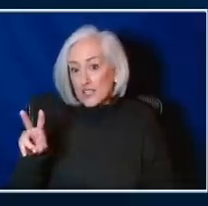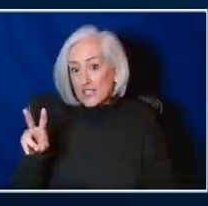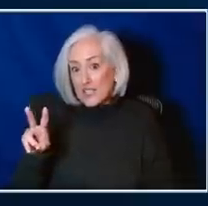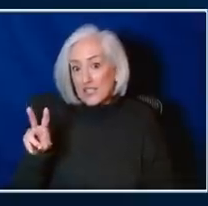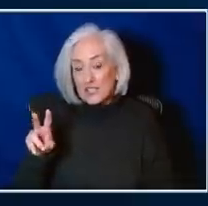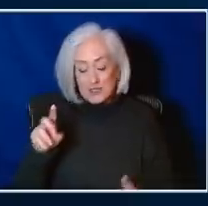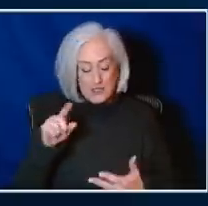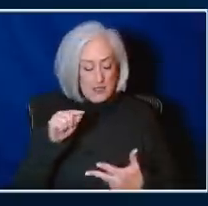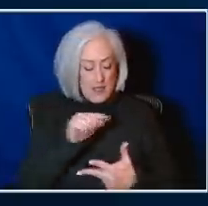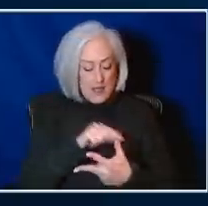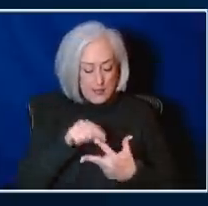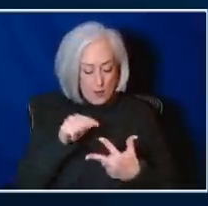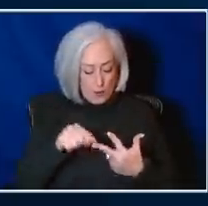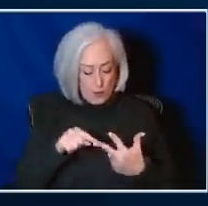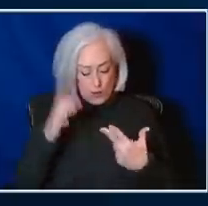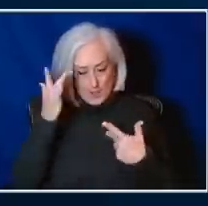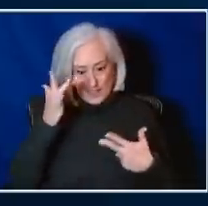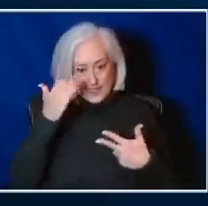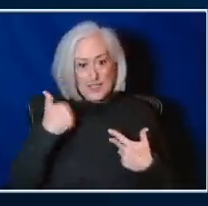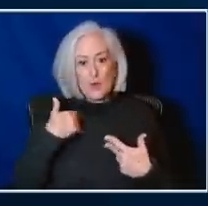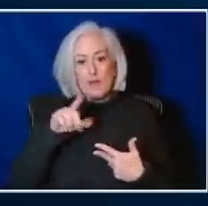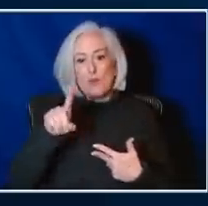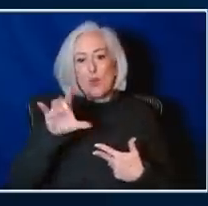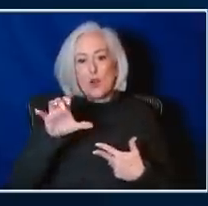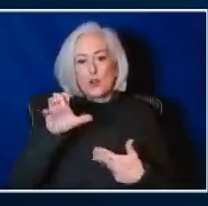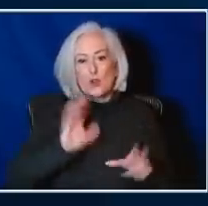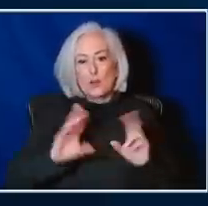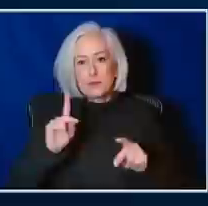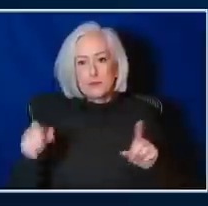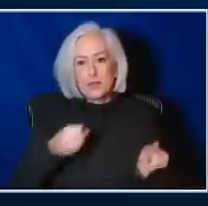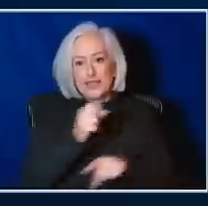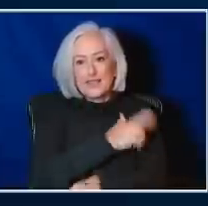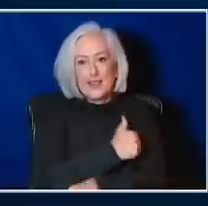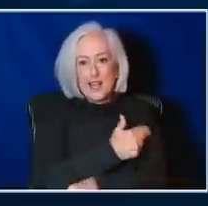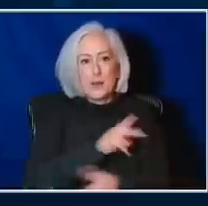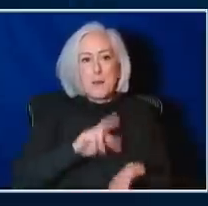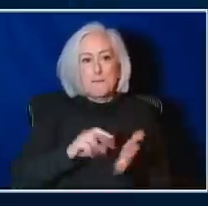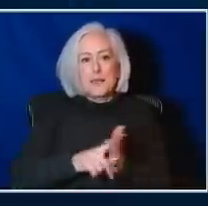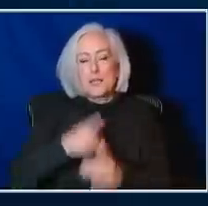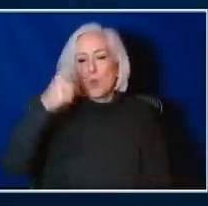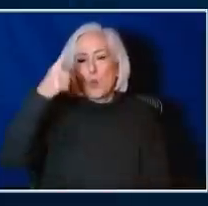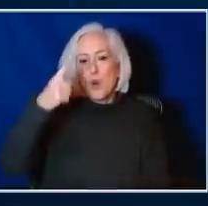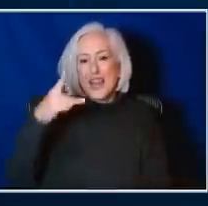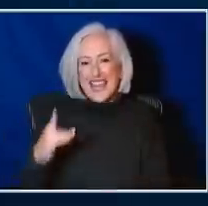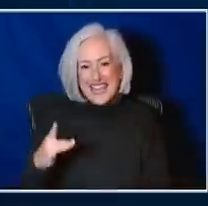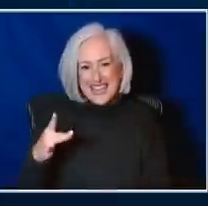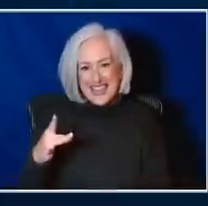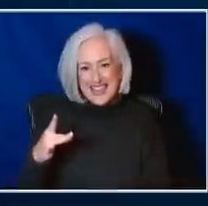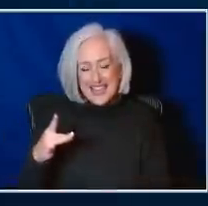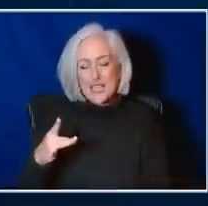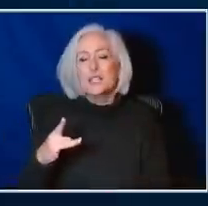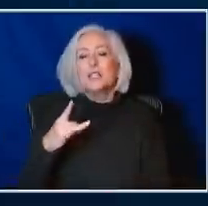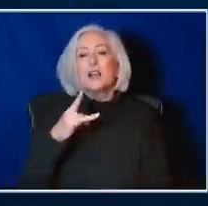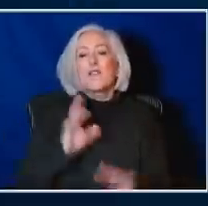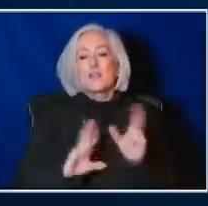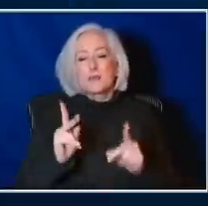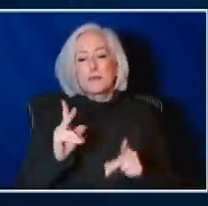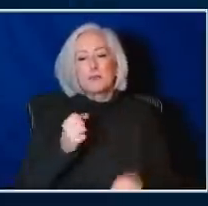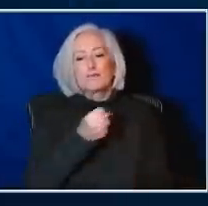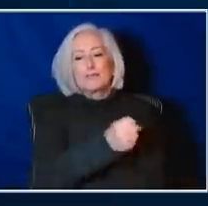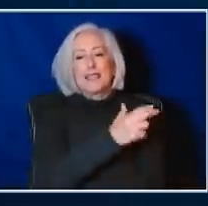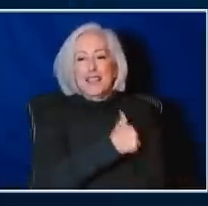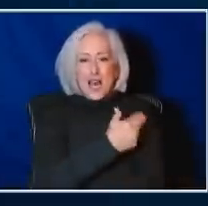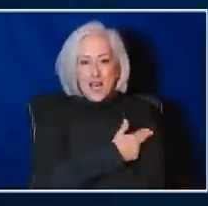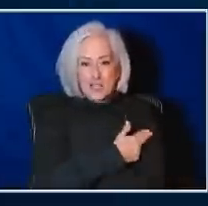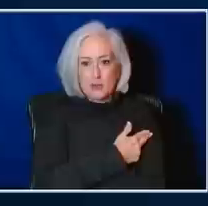diseases, have about 100 patients hospitalized. That's about an eighth of our population in the hospital. The challenge for